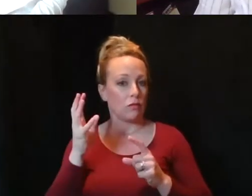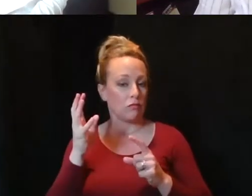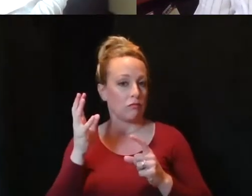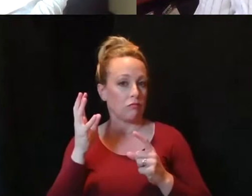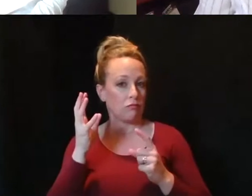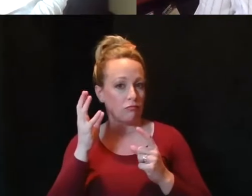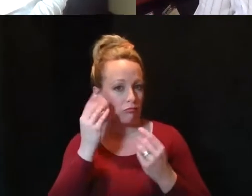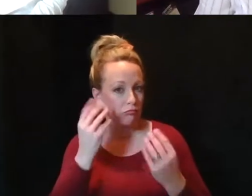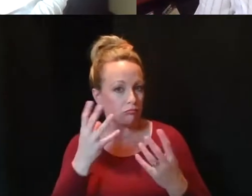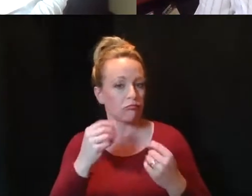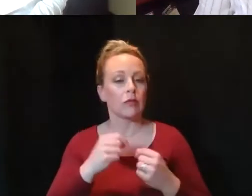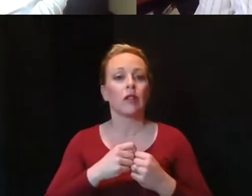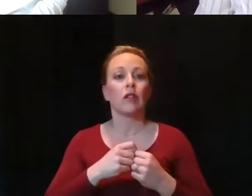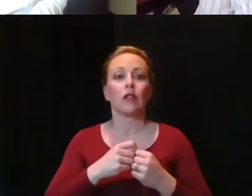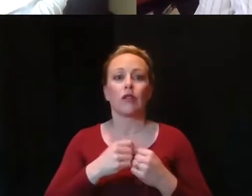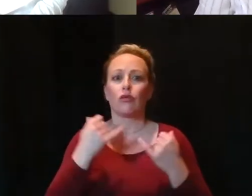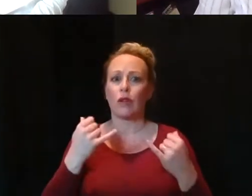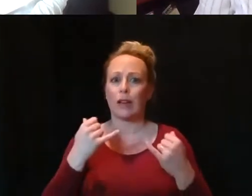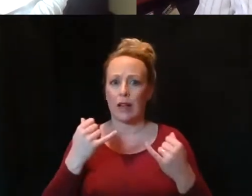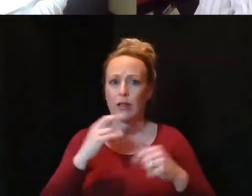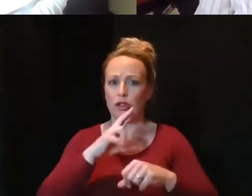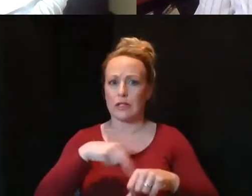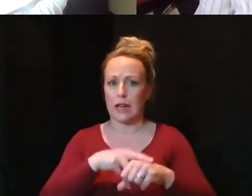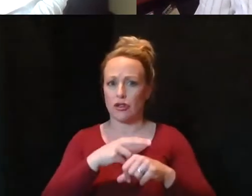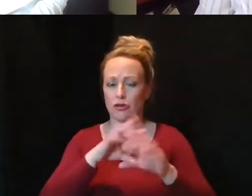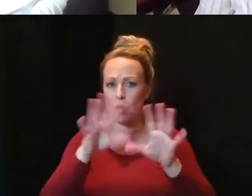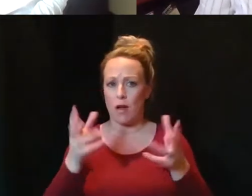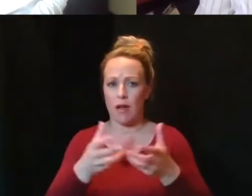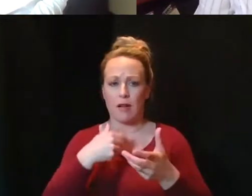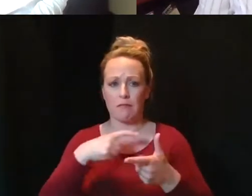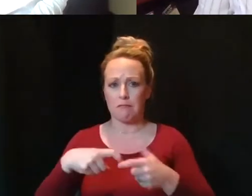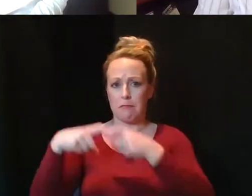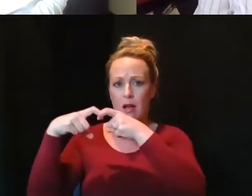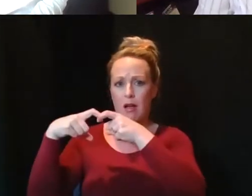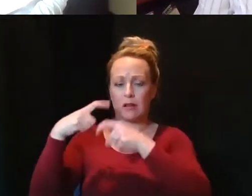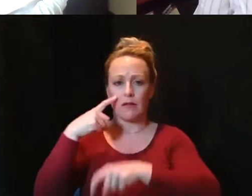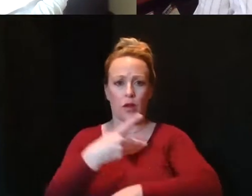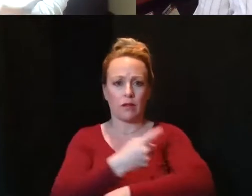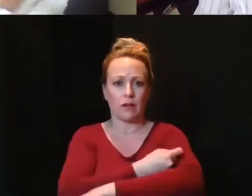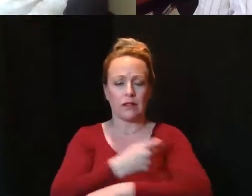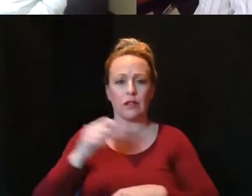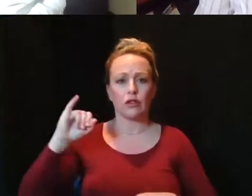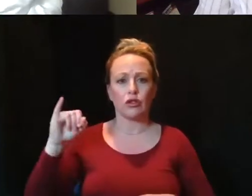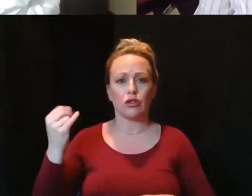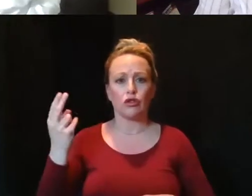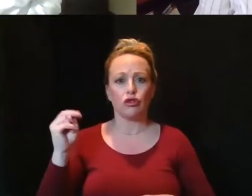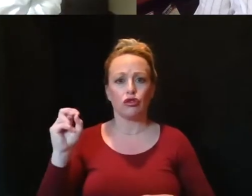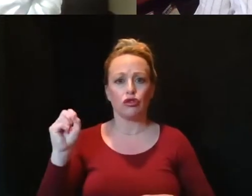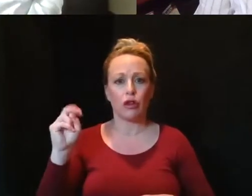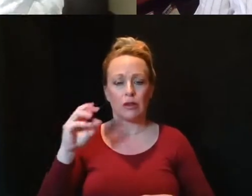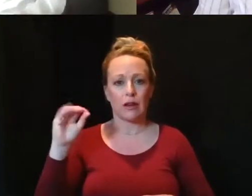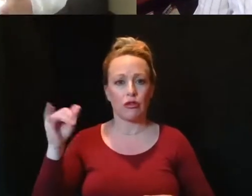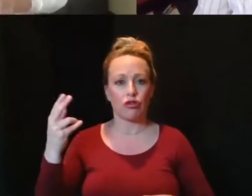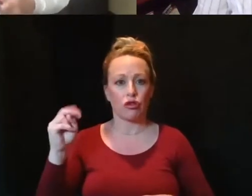about the nationwide pause in administering the one-dose Johnson & Johnson vaccine, and a little later, Dr. Louie